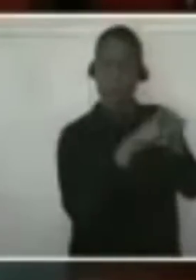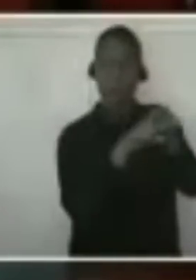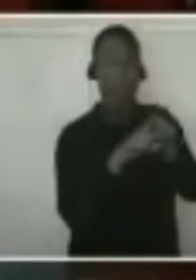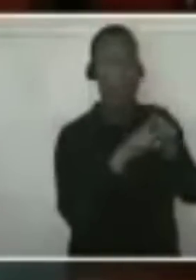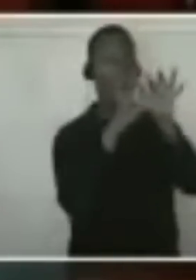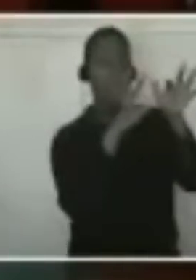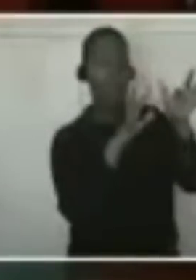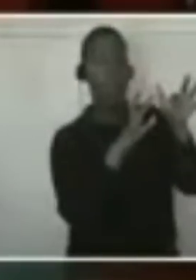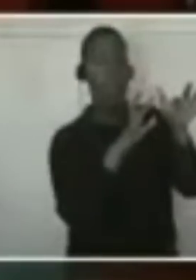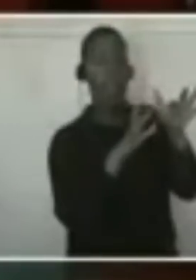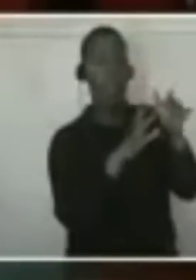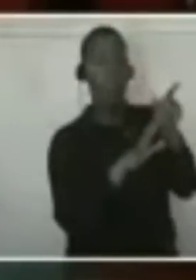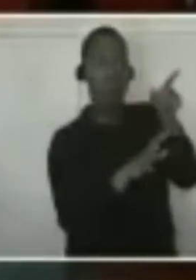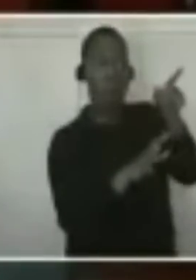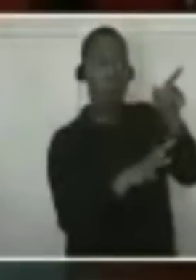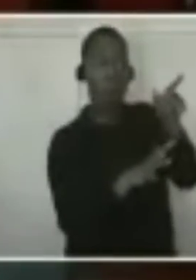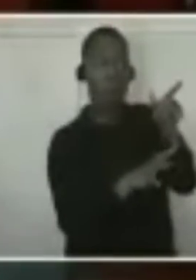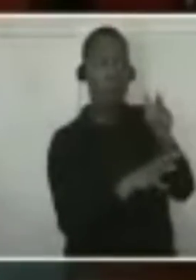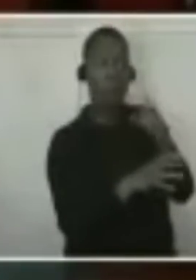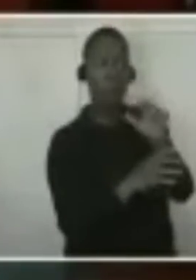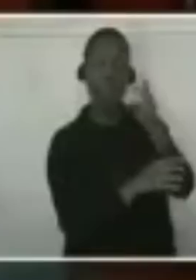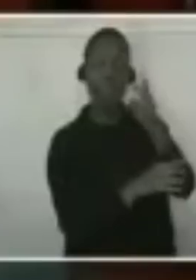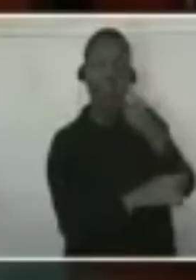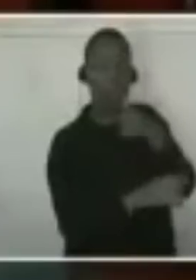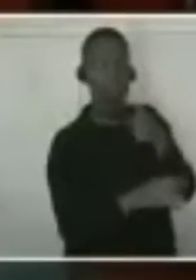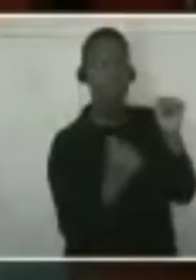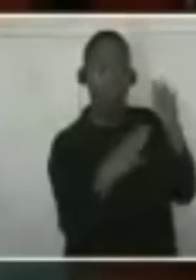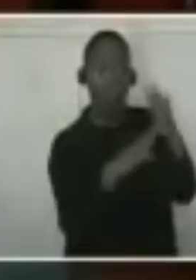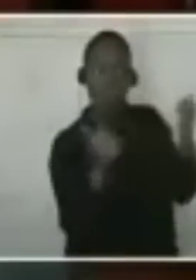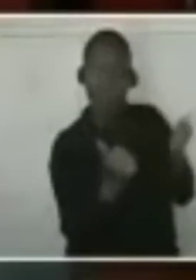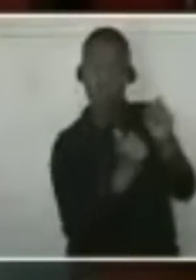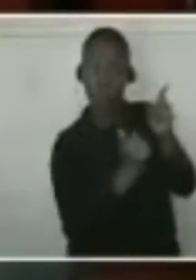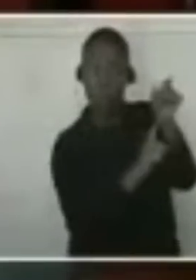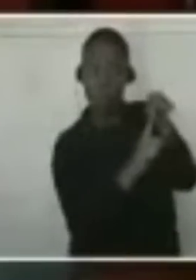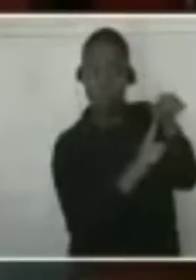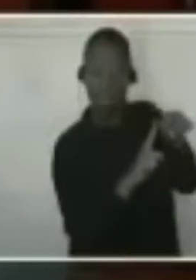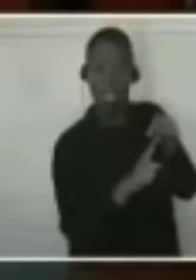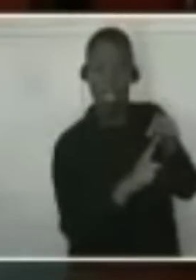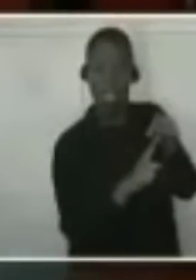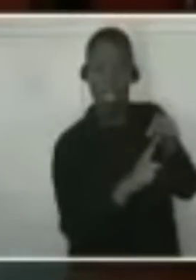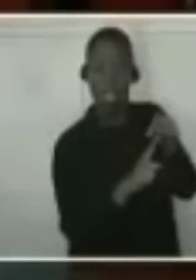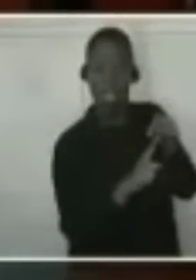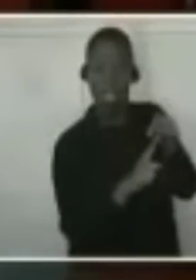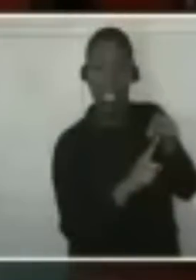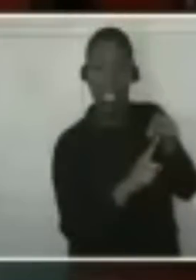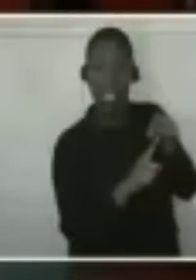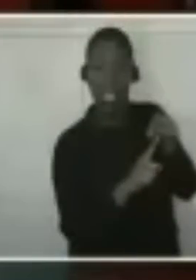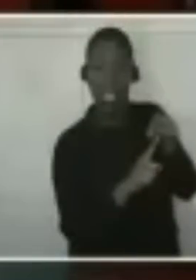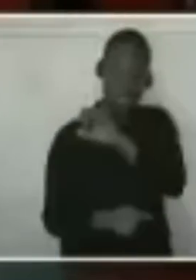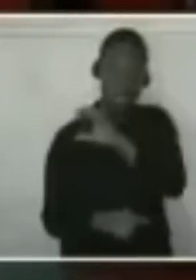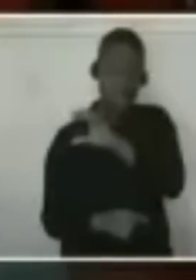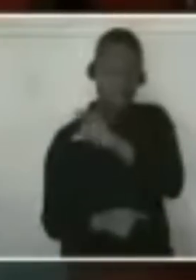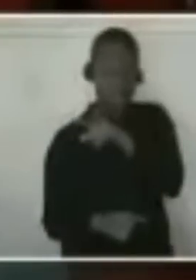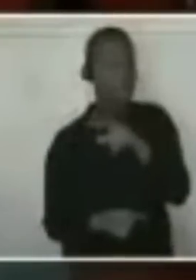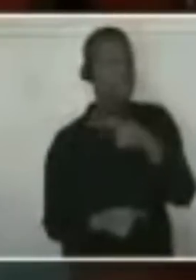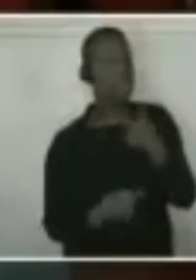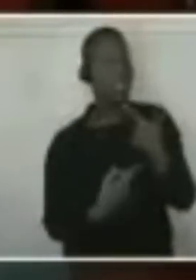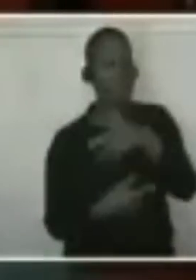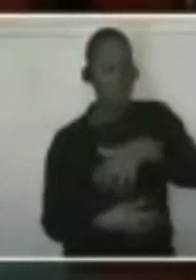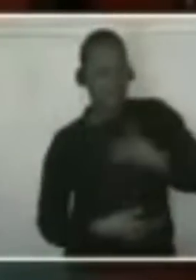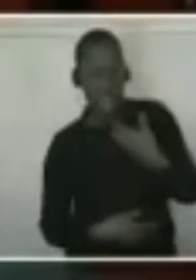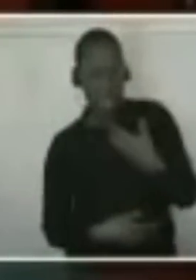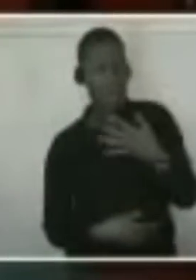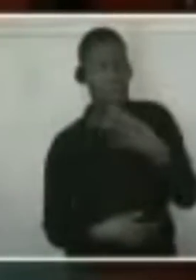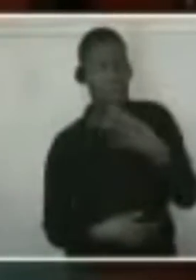The reason you're angry at Chris Papas is that in just over a year, he's already